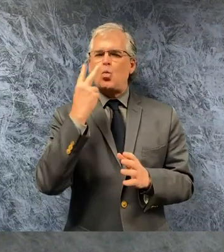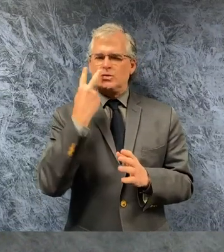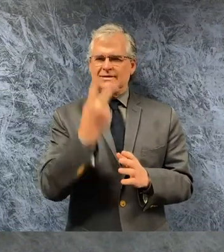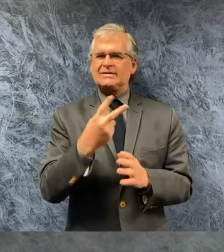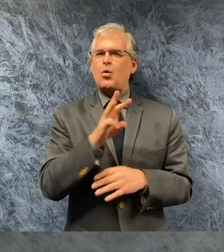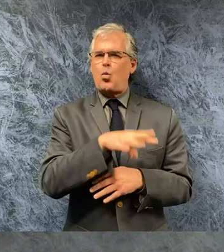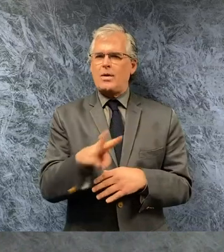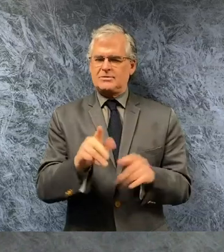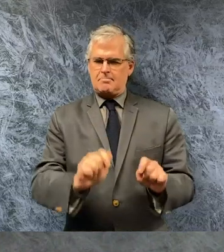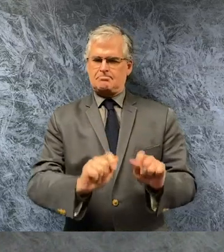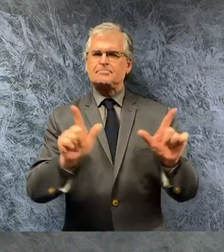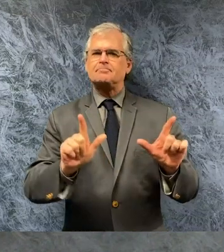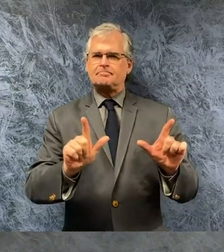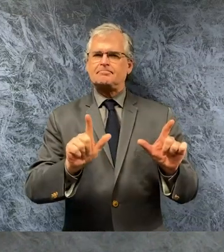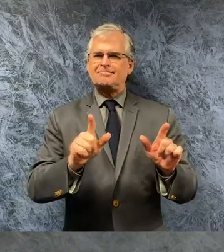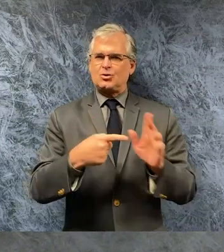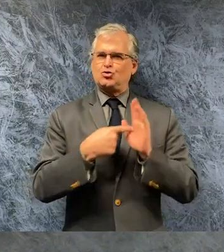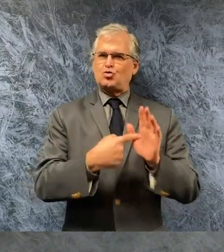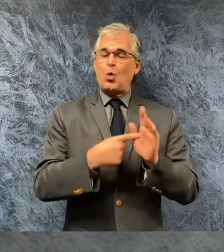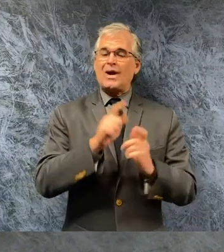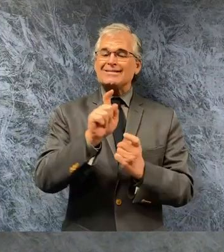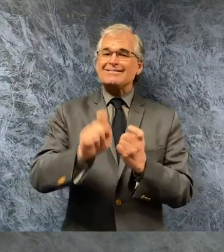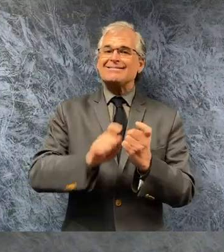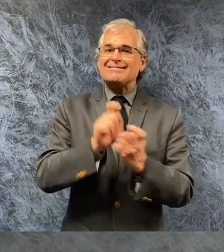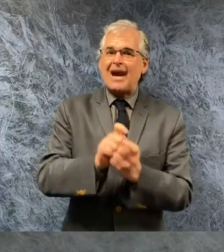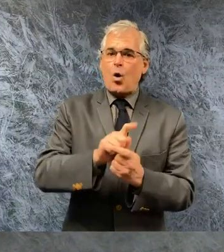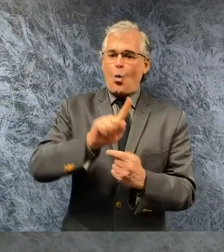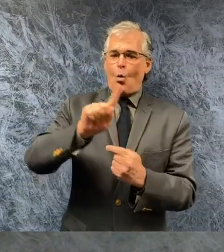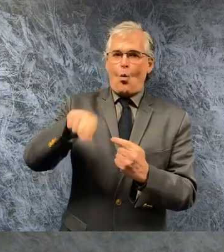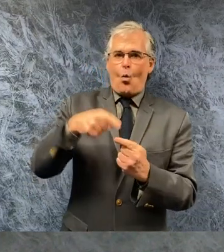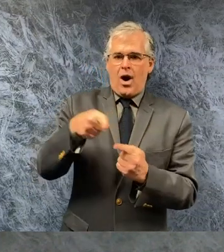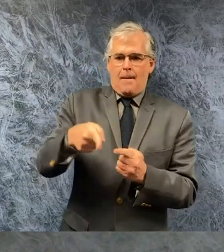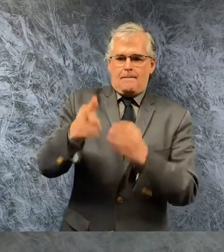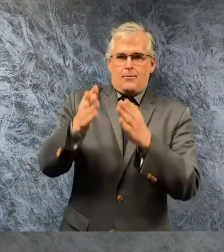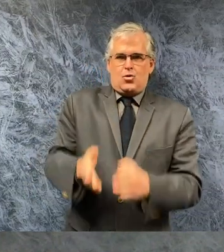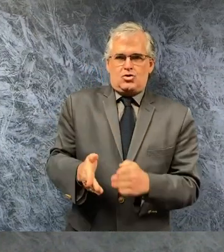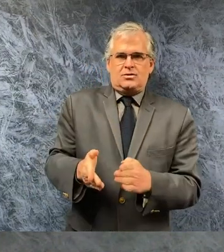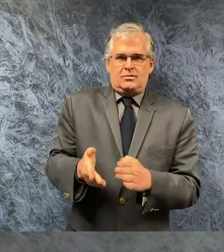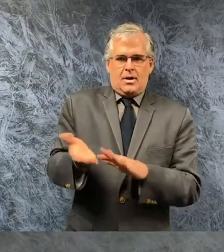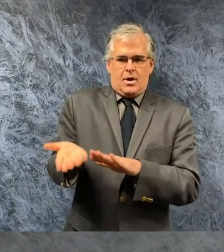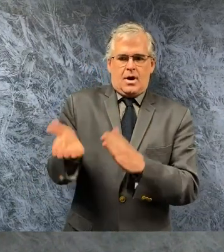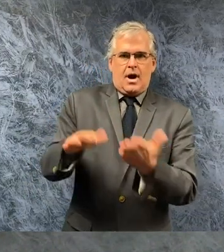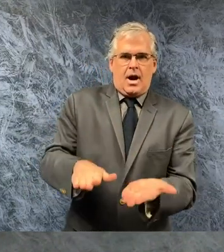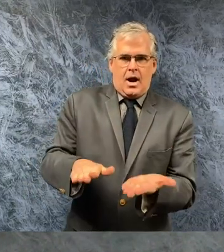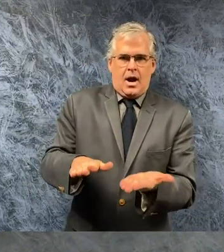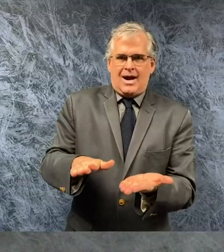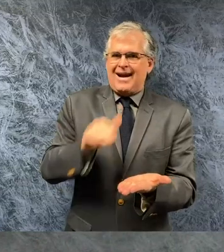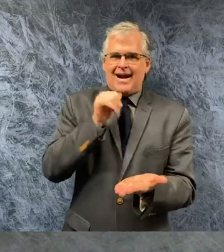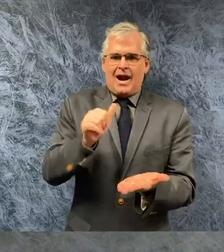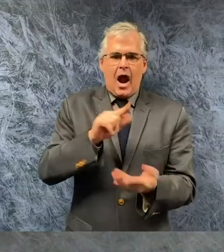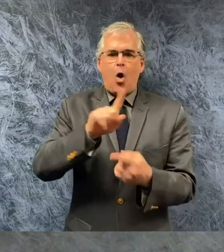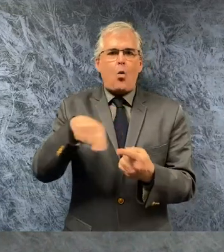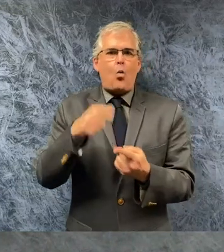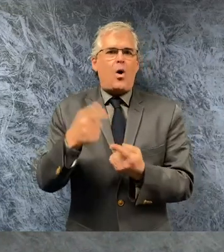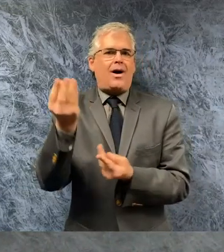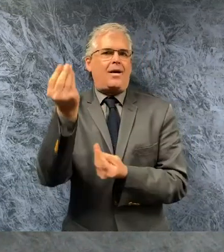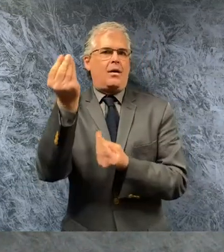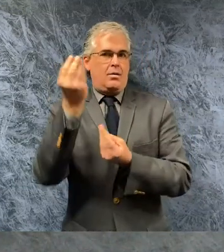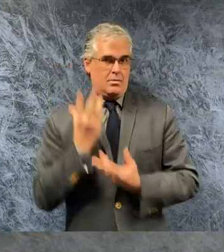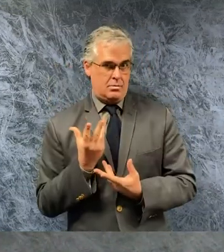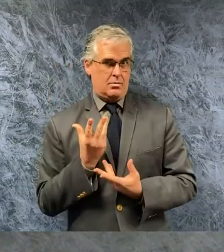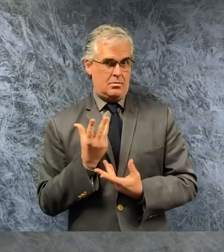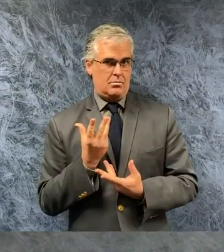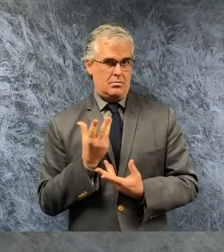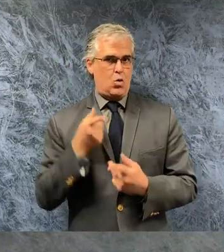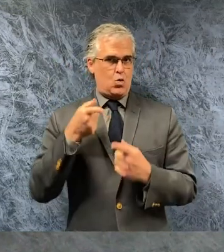the actual date of the uh individual passing as opposed to the date of it being recorded and reported to the